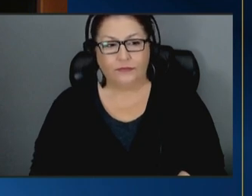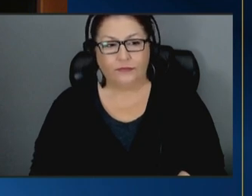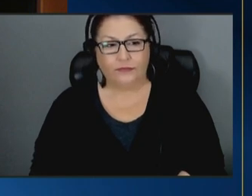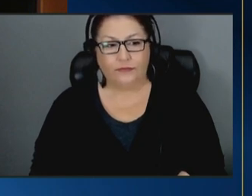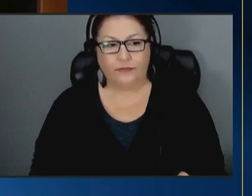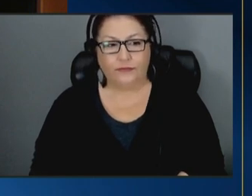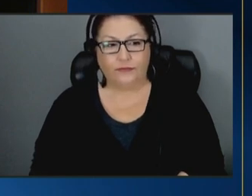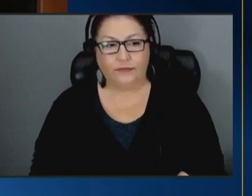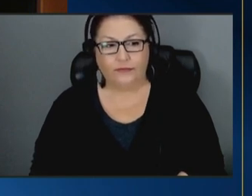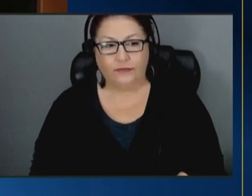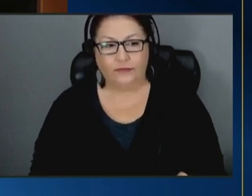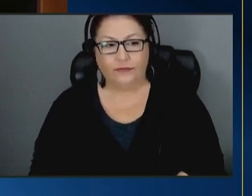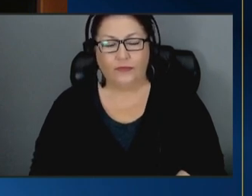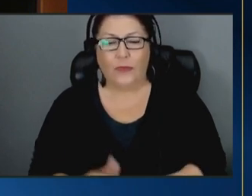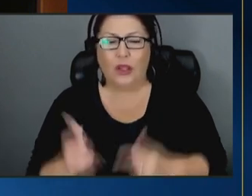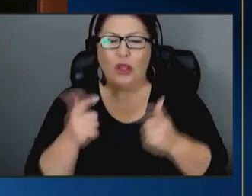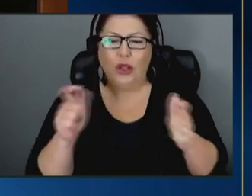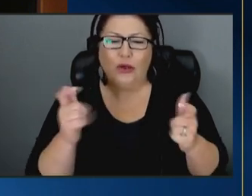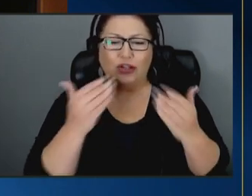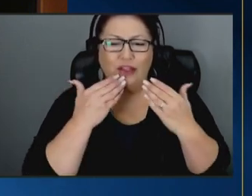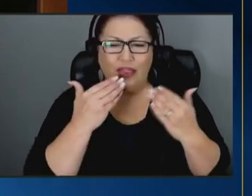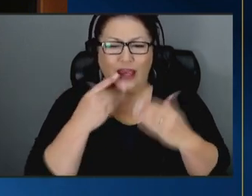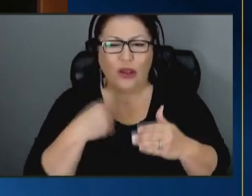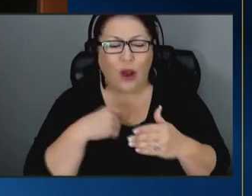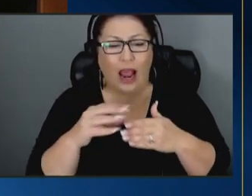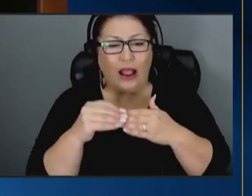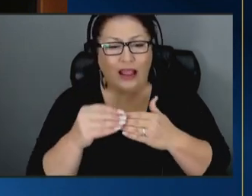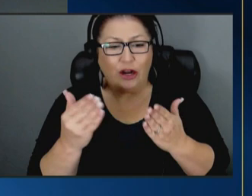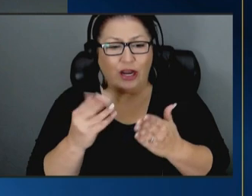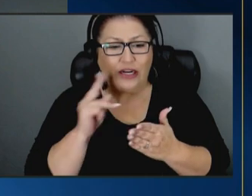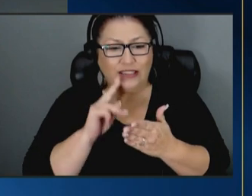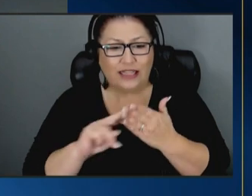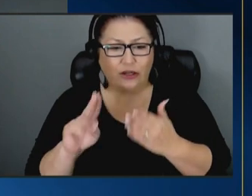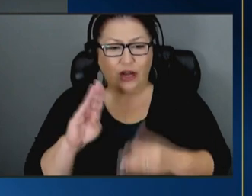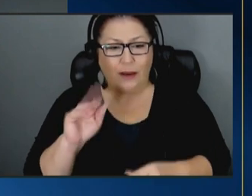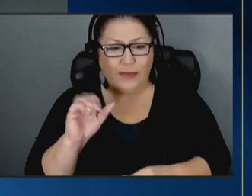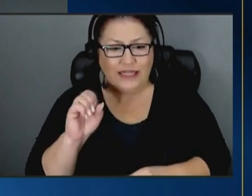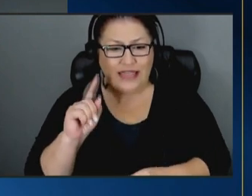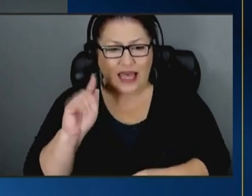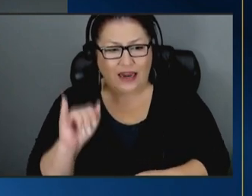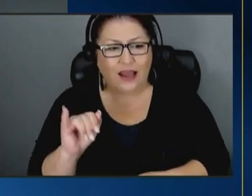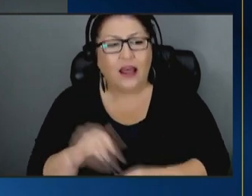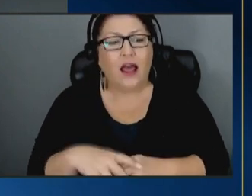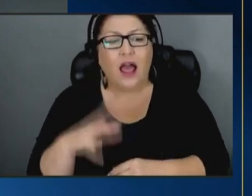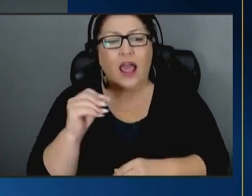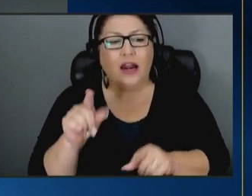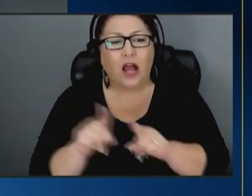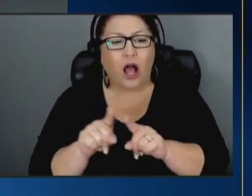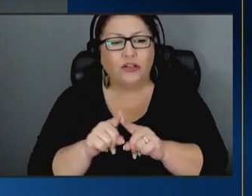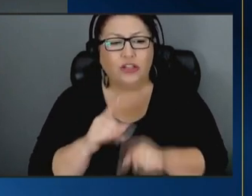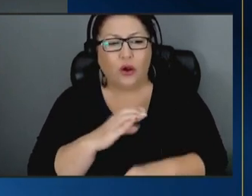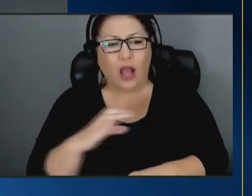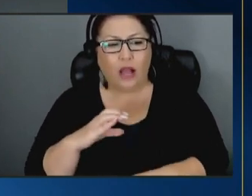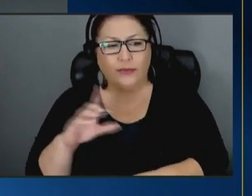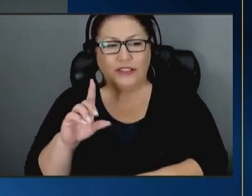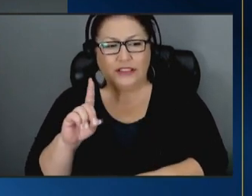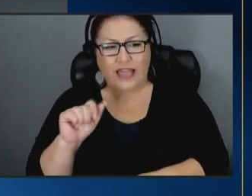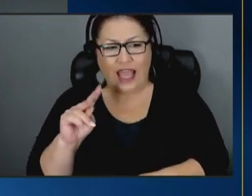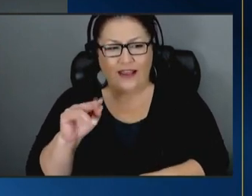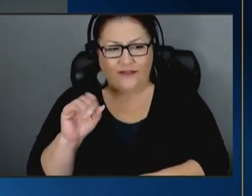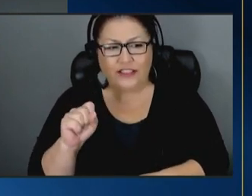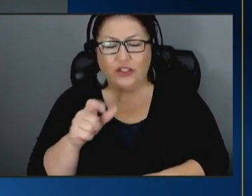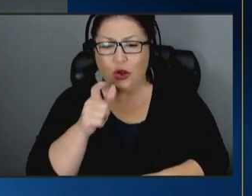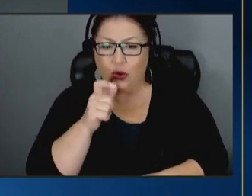our huge thanks to our leader here secretary becetta also to senator wyden and congressman davis who have in fact been